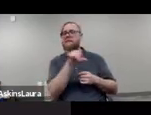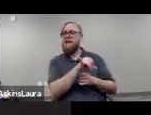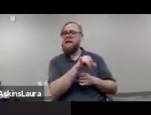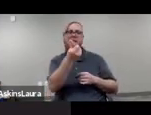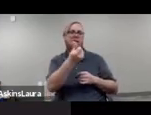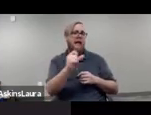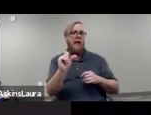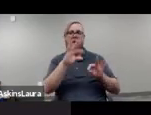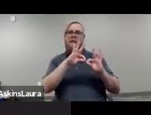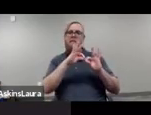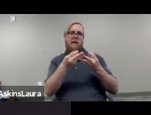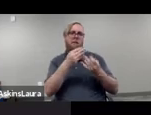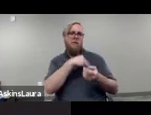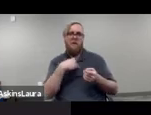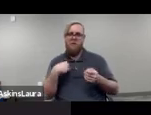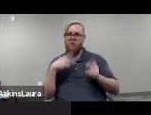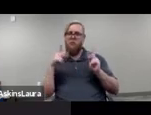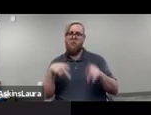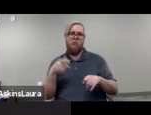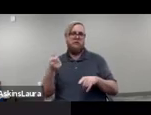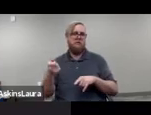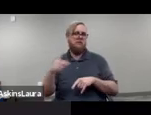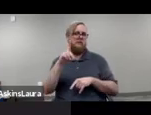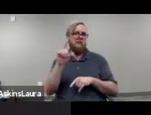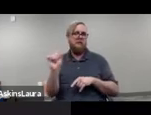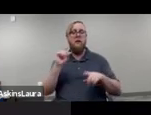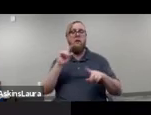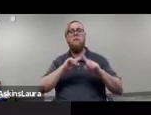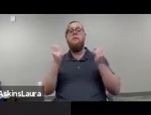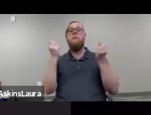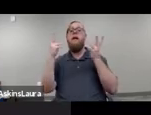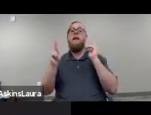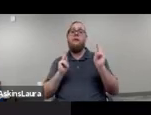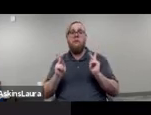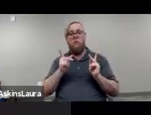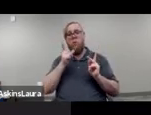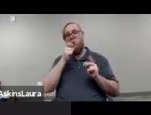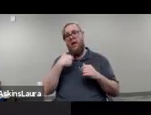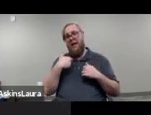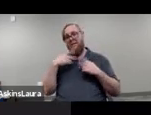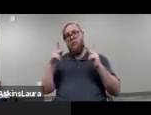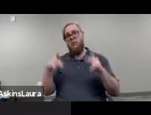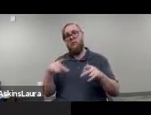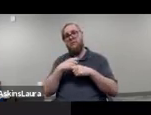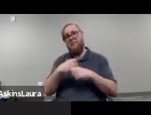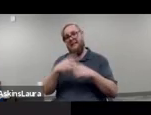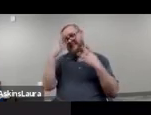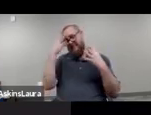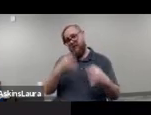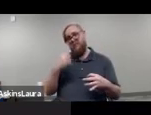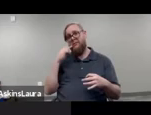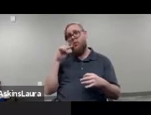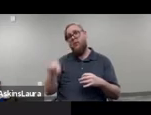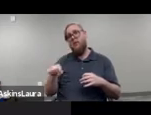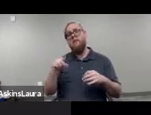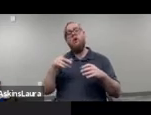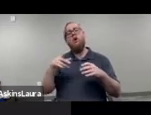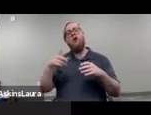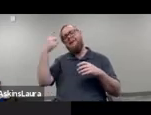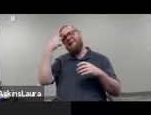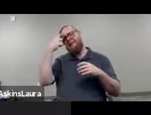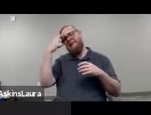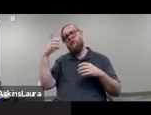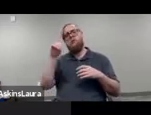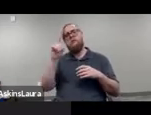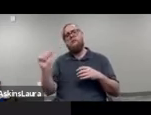of a person with a disability um and many of the people who are conserved are people with intellectual disabilities which is which is why um